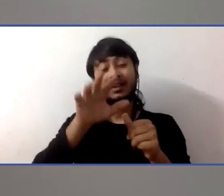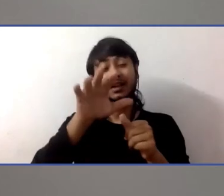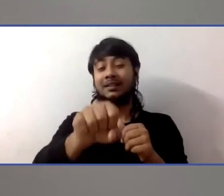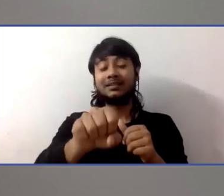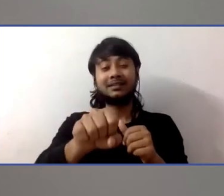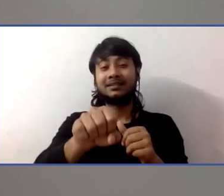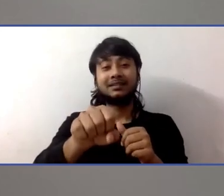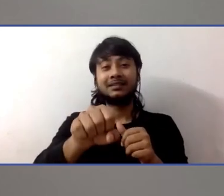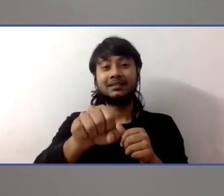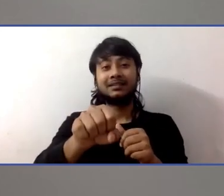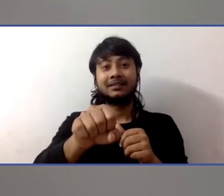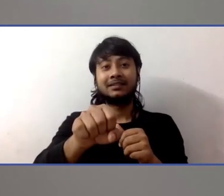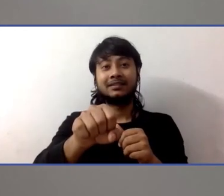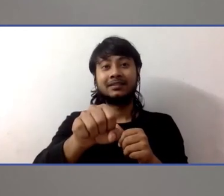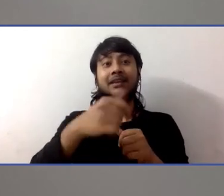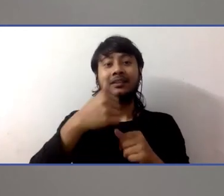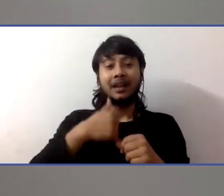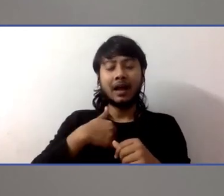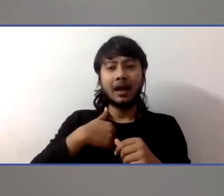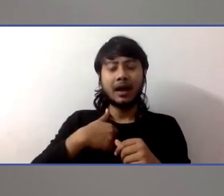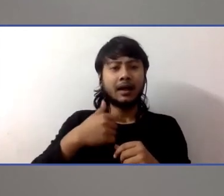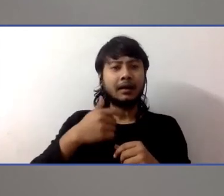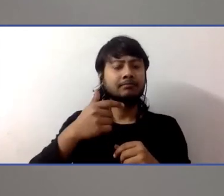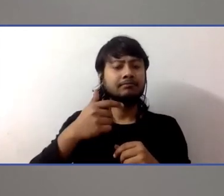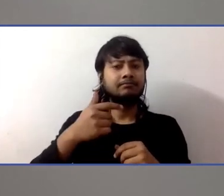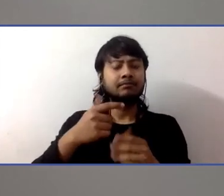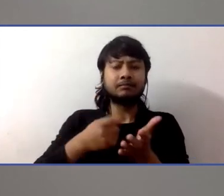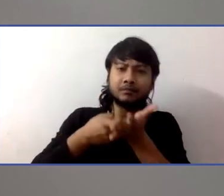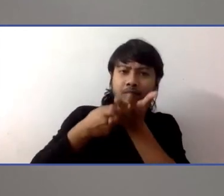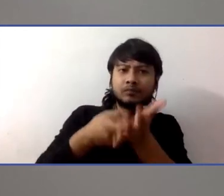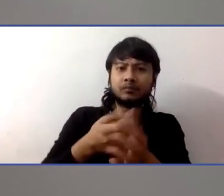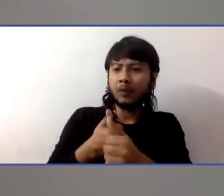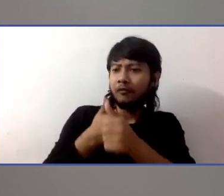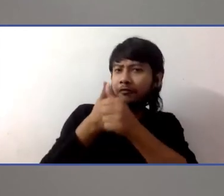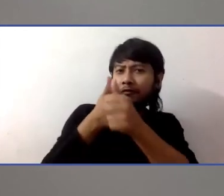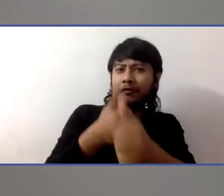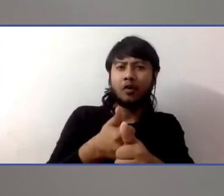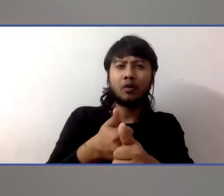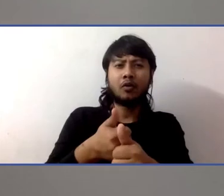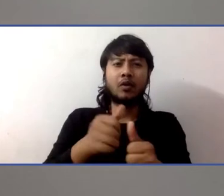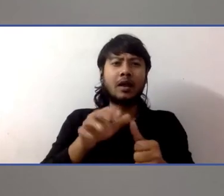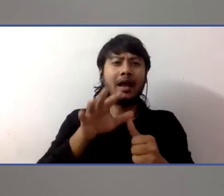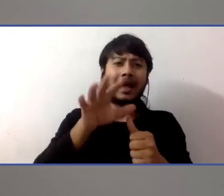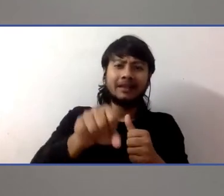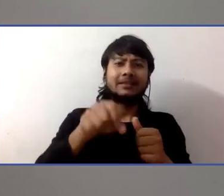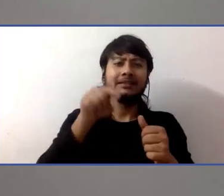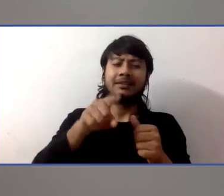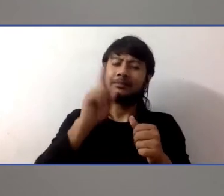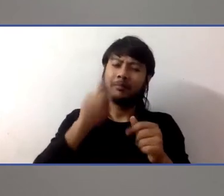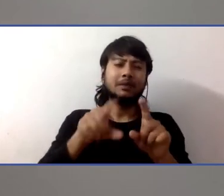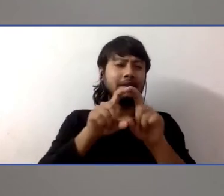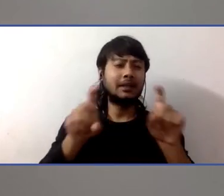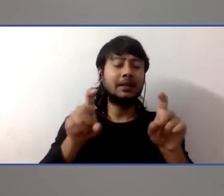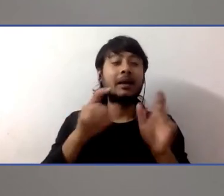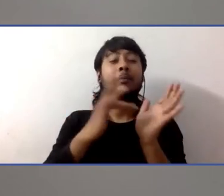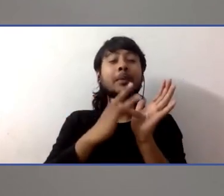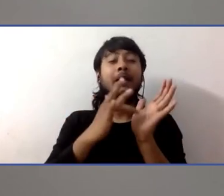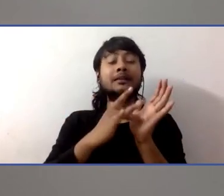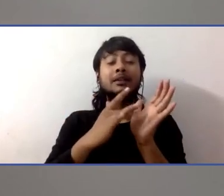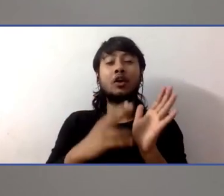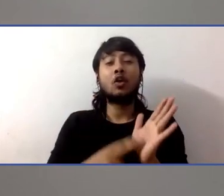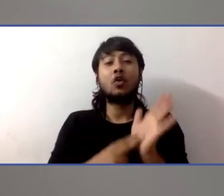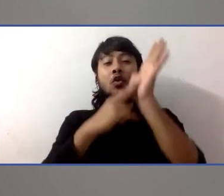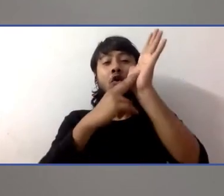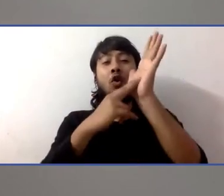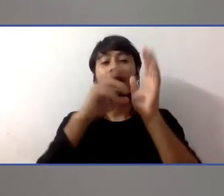very first screening, our premiere of The Feeling Through Experience in North Carolina, when we got to part three, the panel discussion and Q and